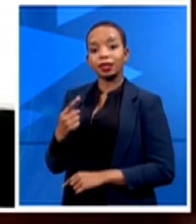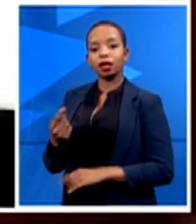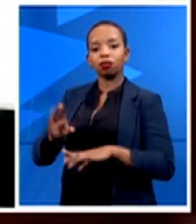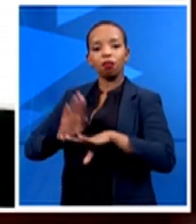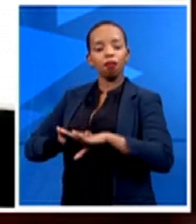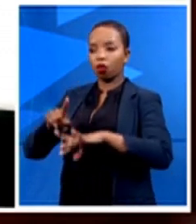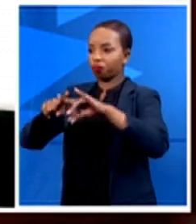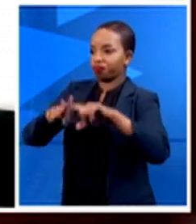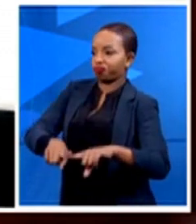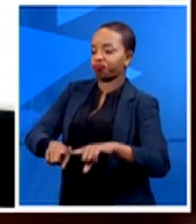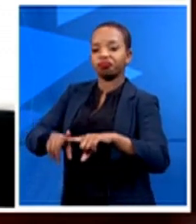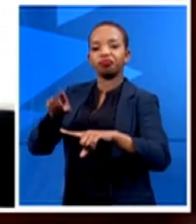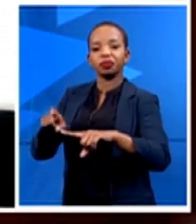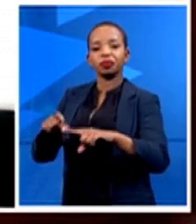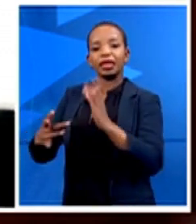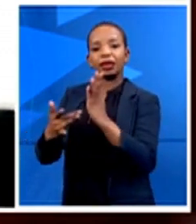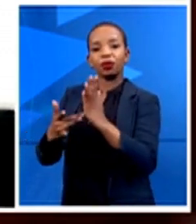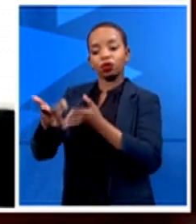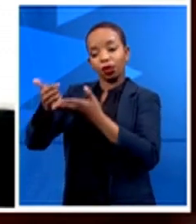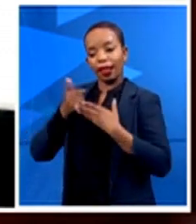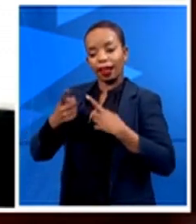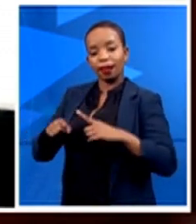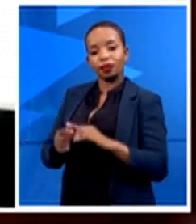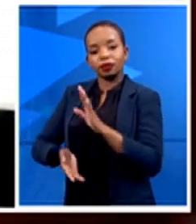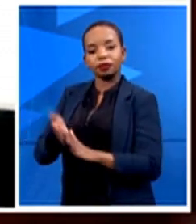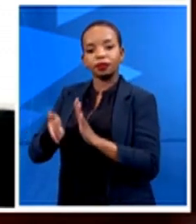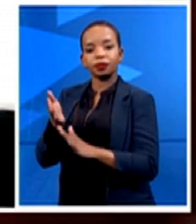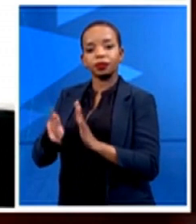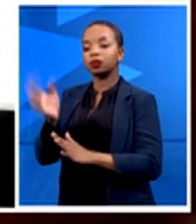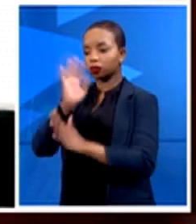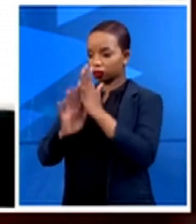Talk to us about what sort of developments are there in the education space.